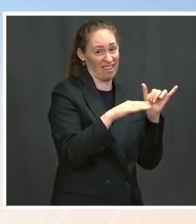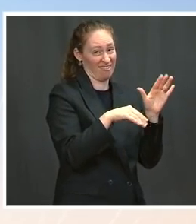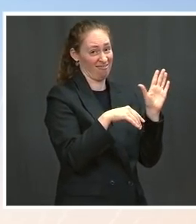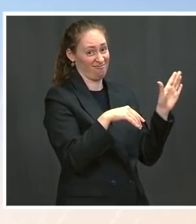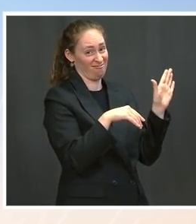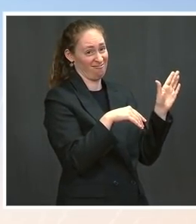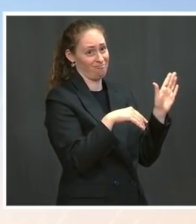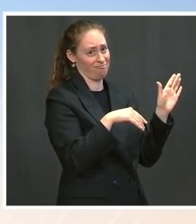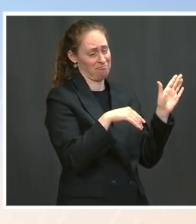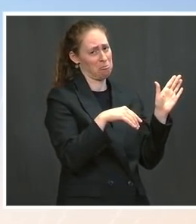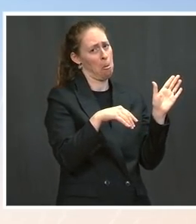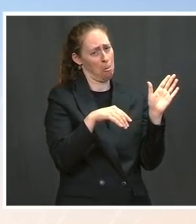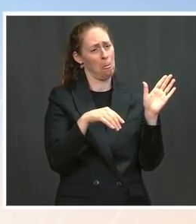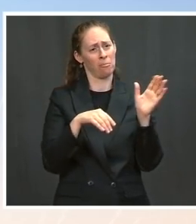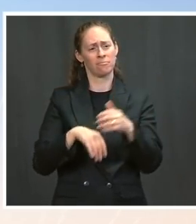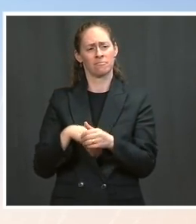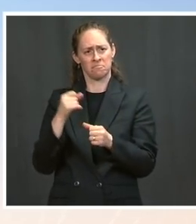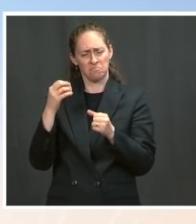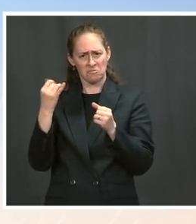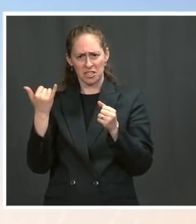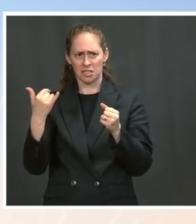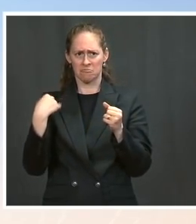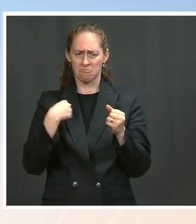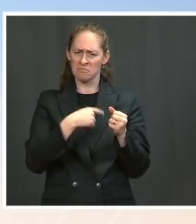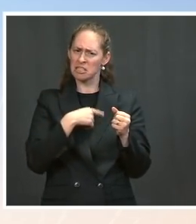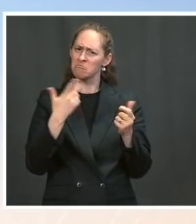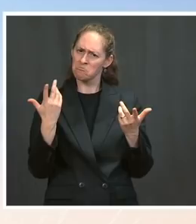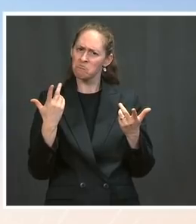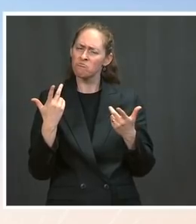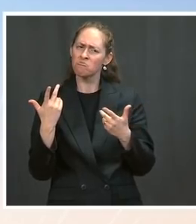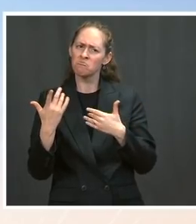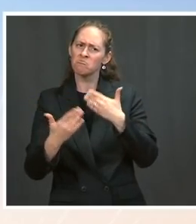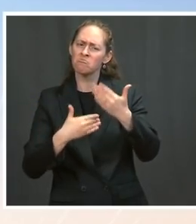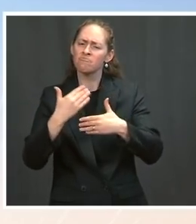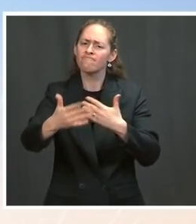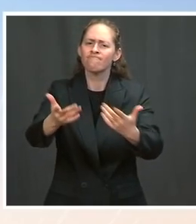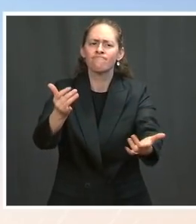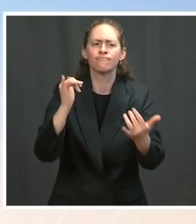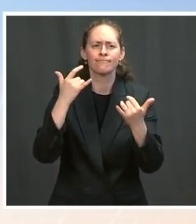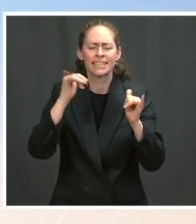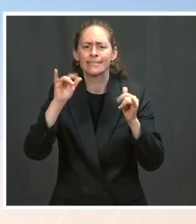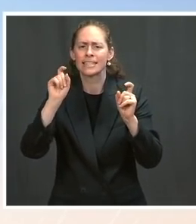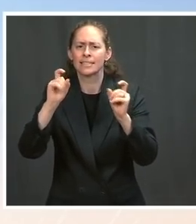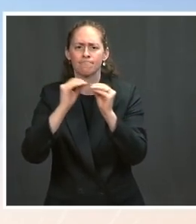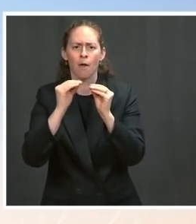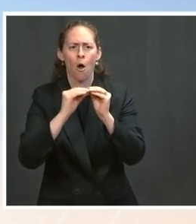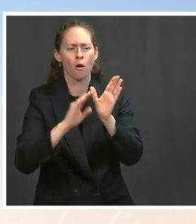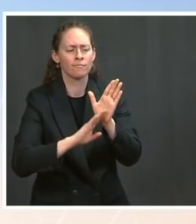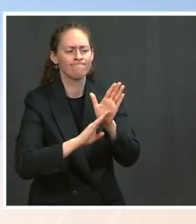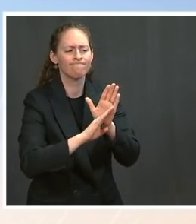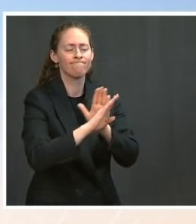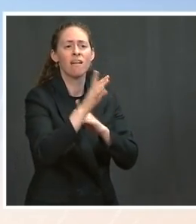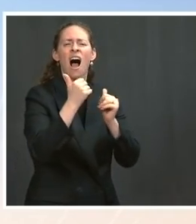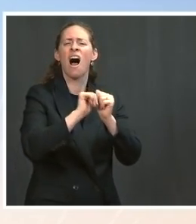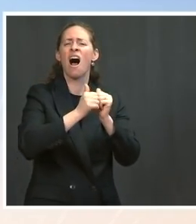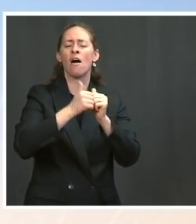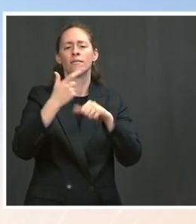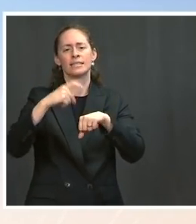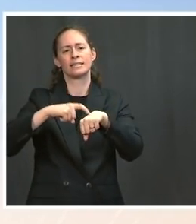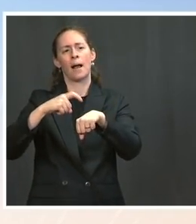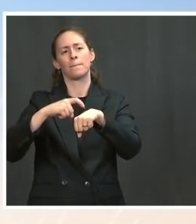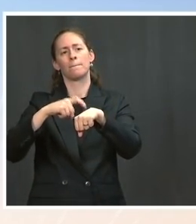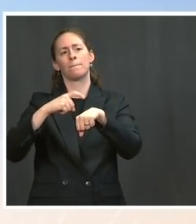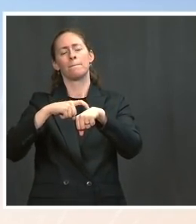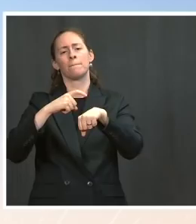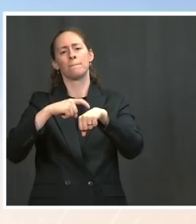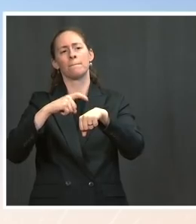a reminder and our biggest takeaway is that it's going to take time and effort to heal the economy. It emphasizes the steep climb out from this